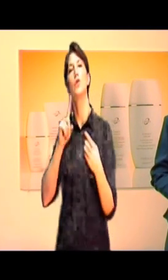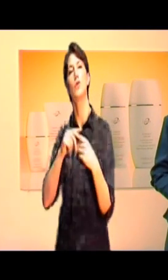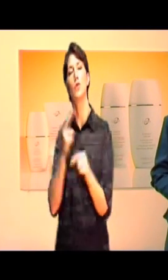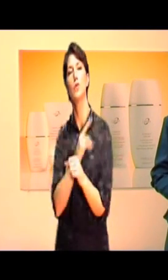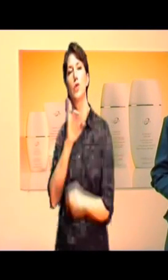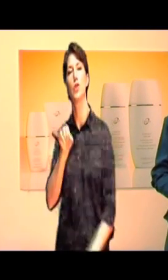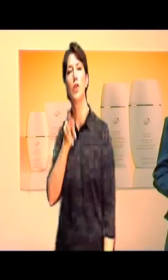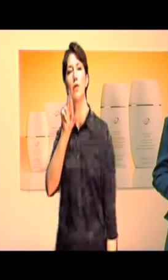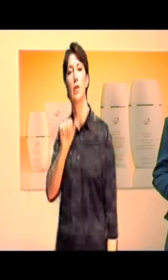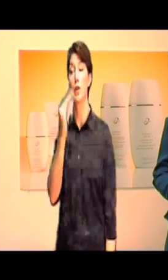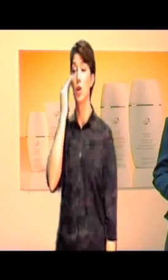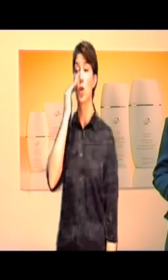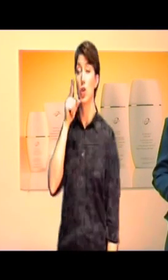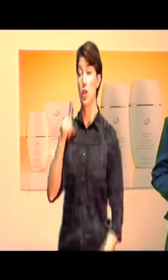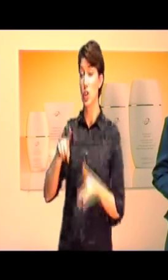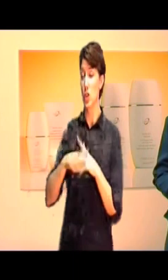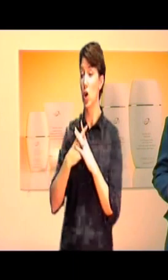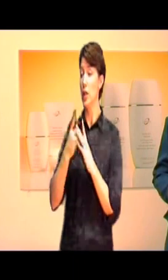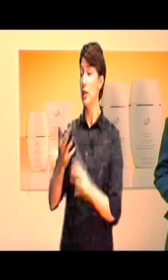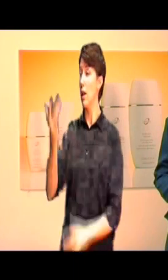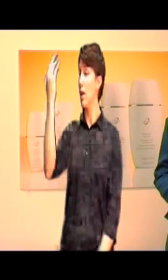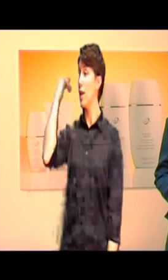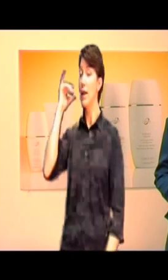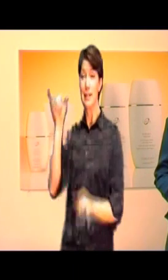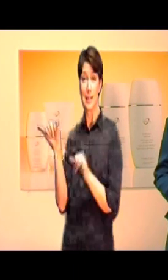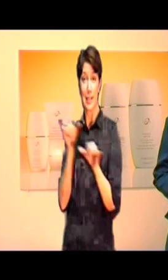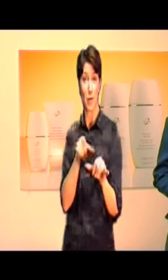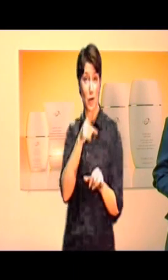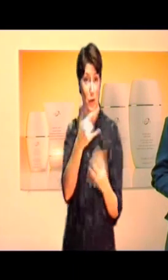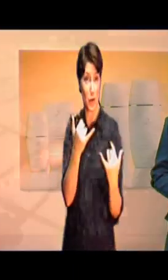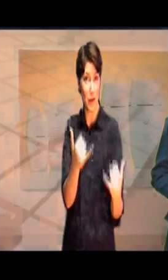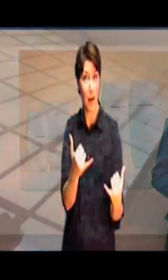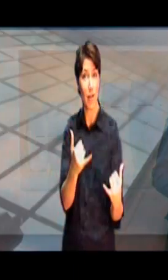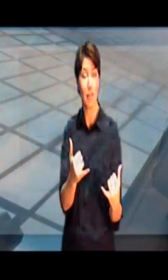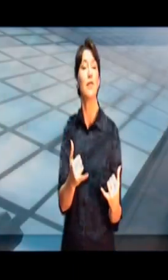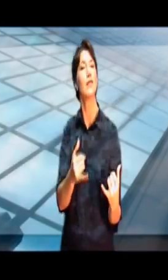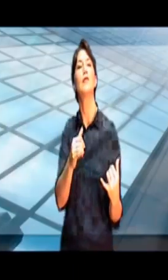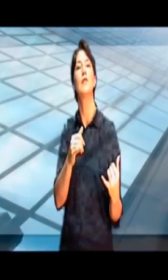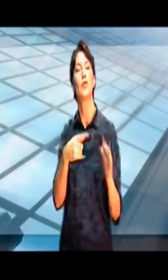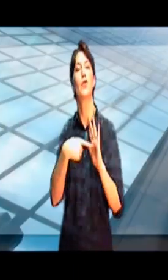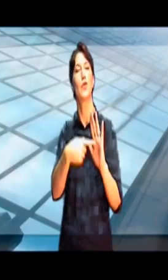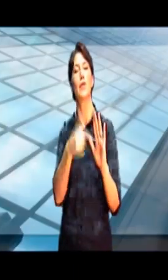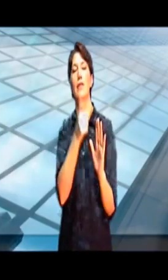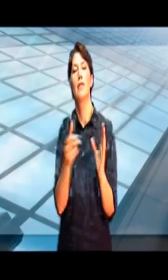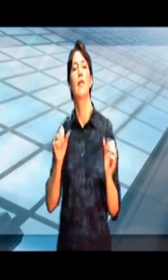Jafra business should give you confidence that anything can happen when you're in Jafra.